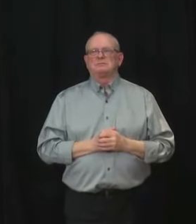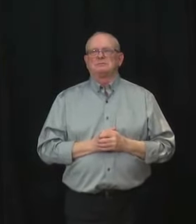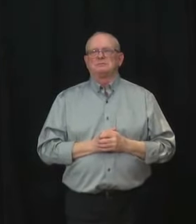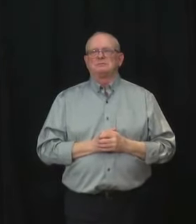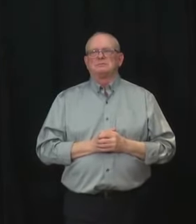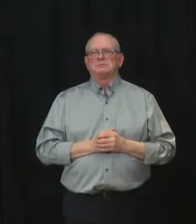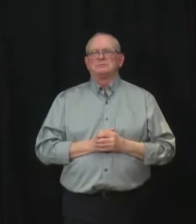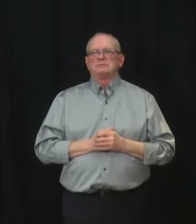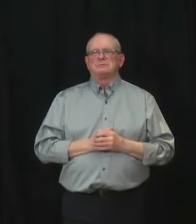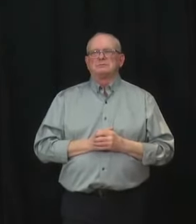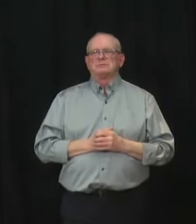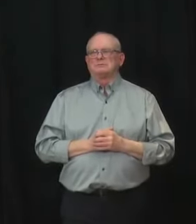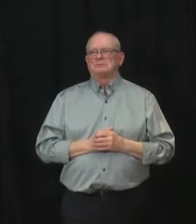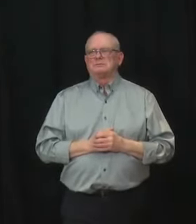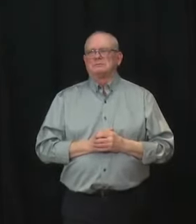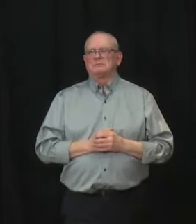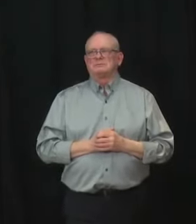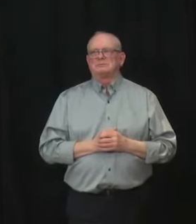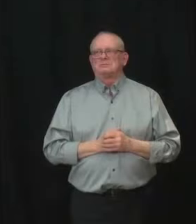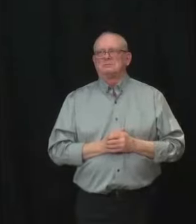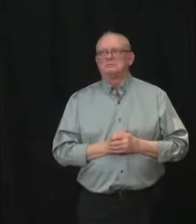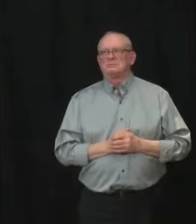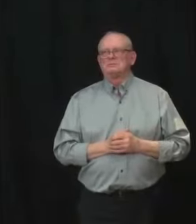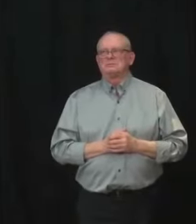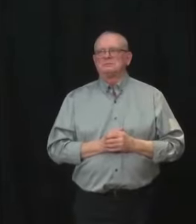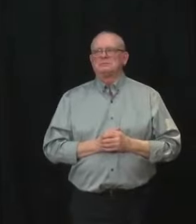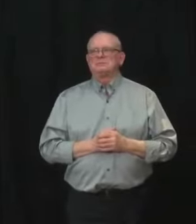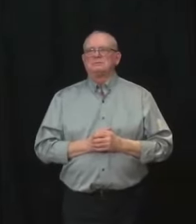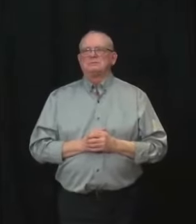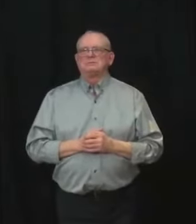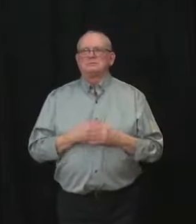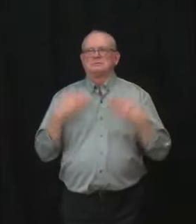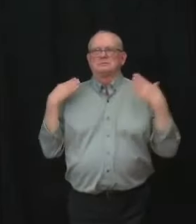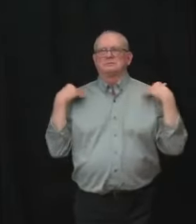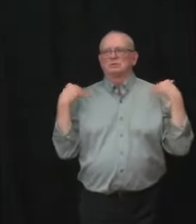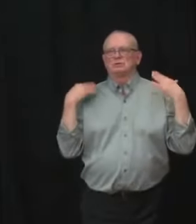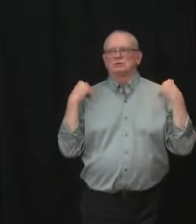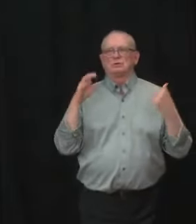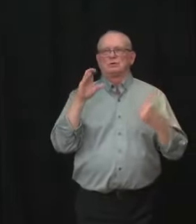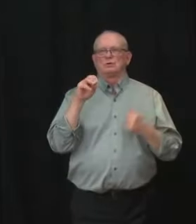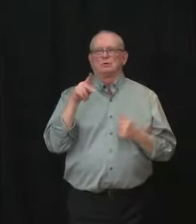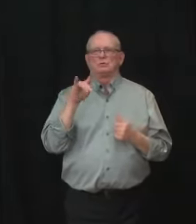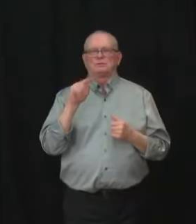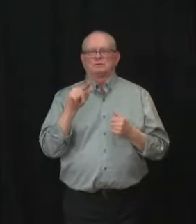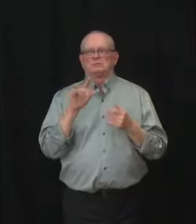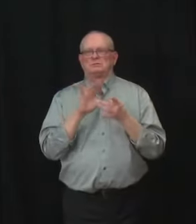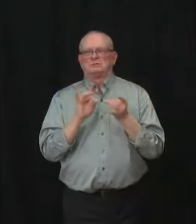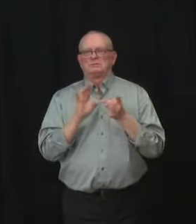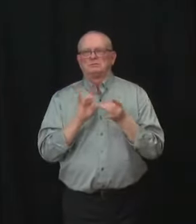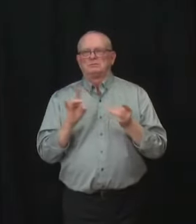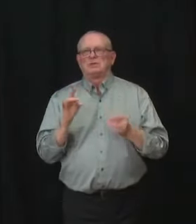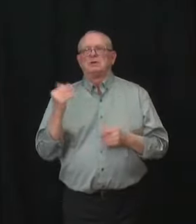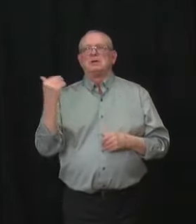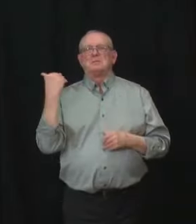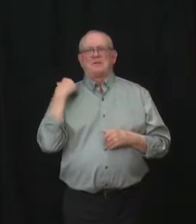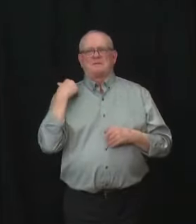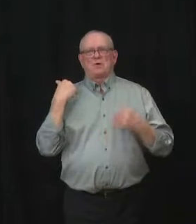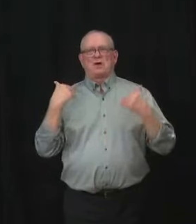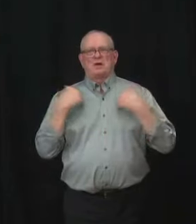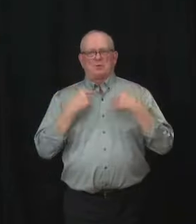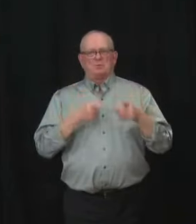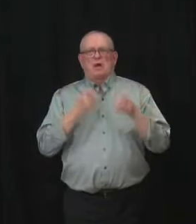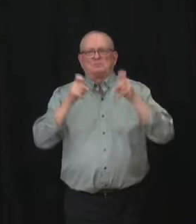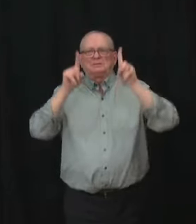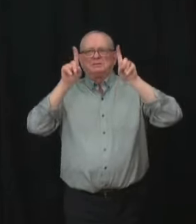We've had a rapid testing program for employers and for organizations